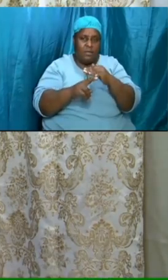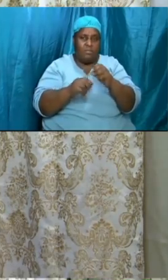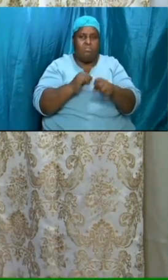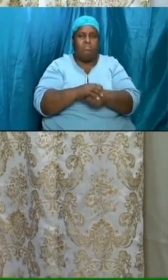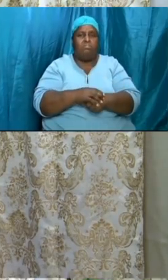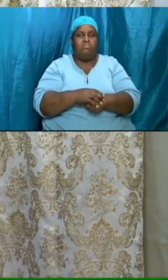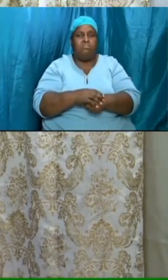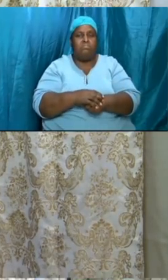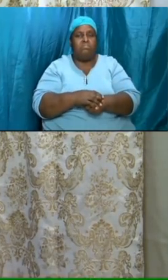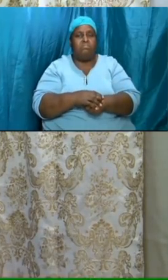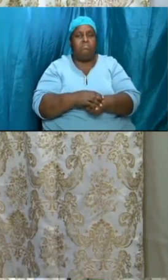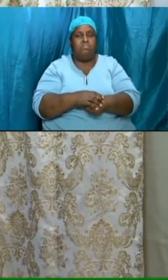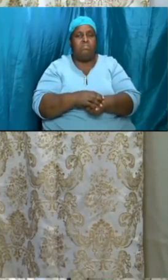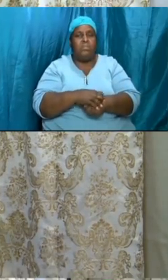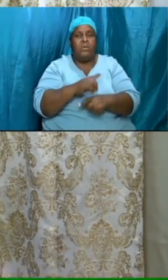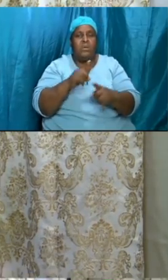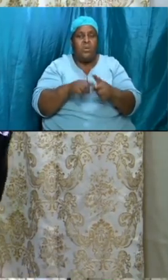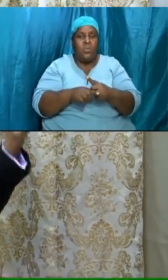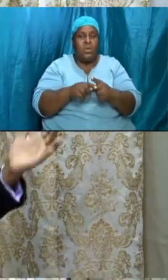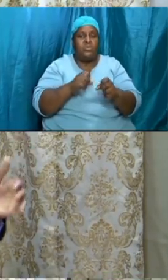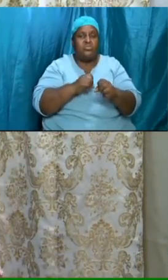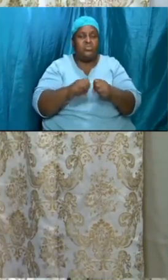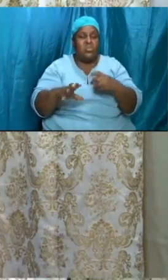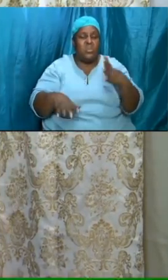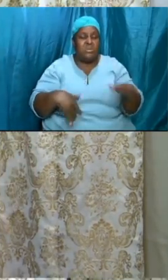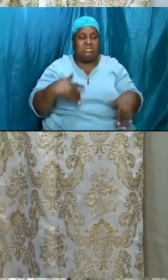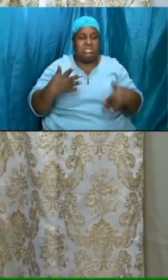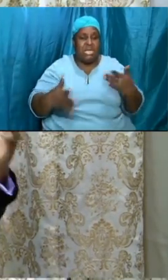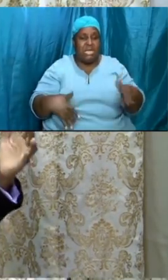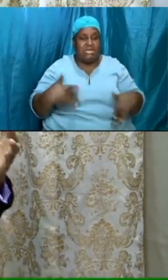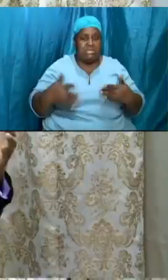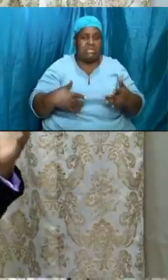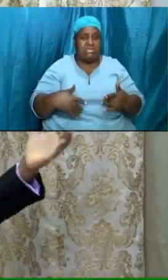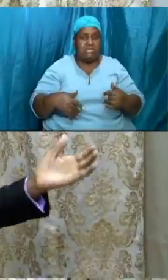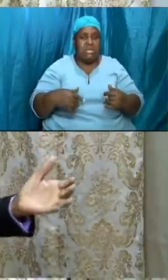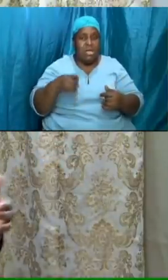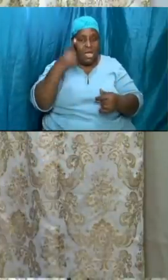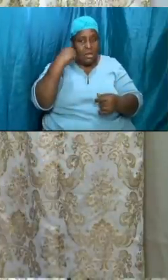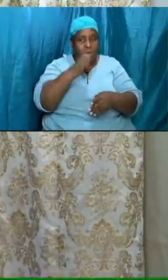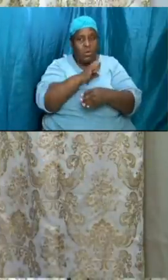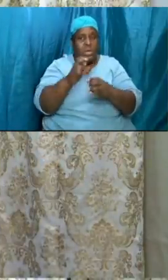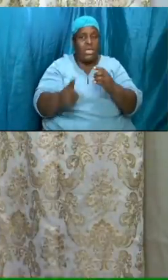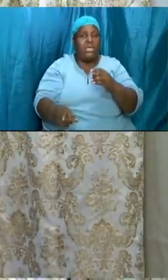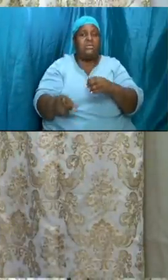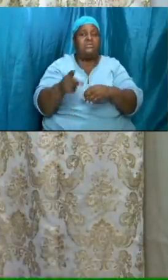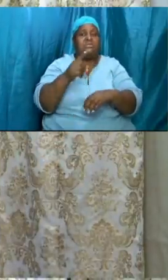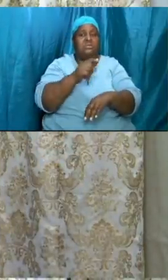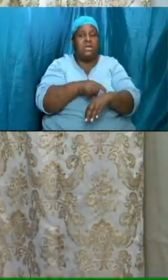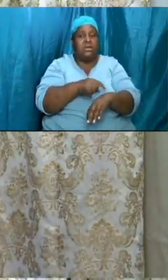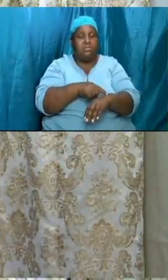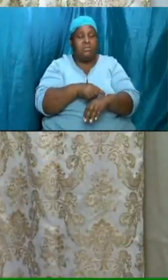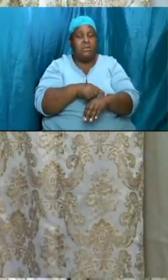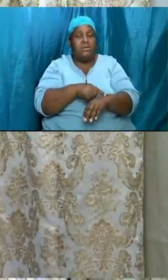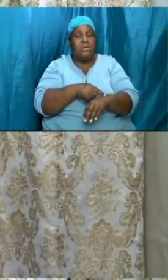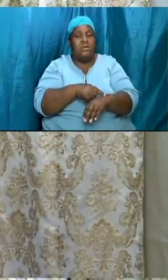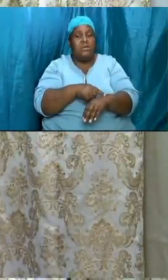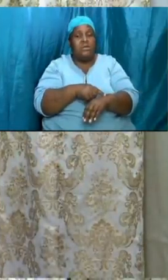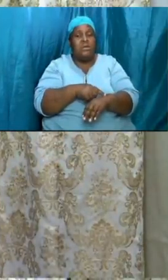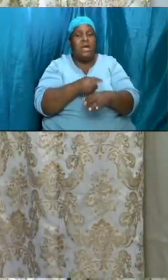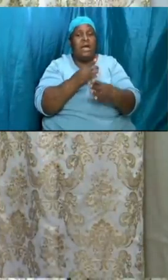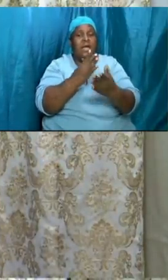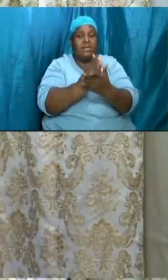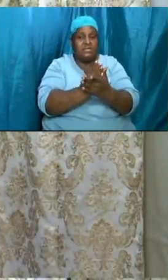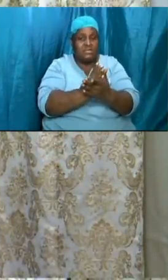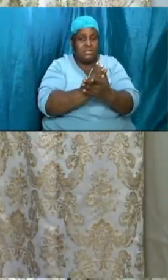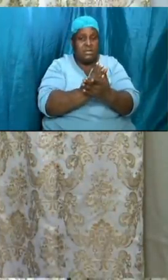interested when we are so excited about 10 end time affairs i pause to